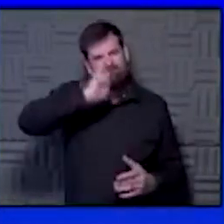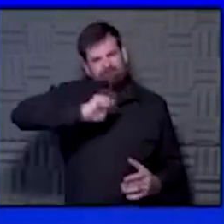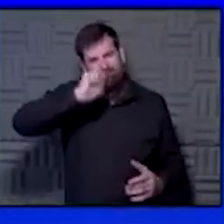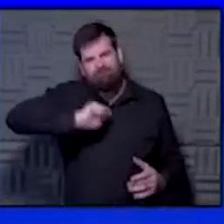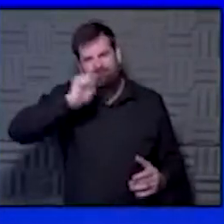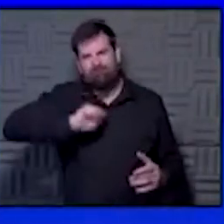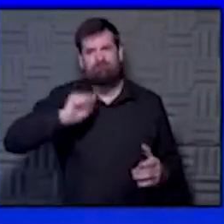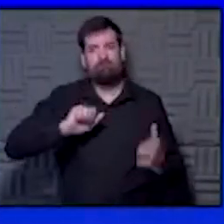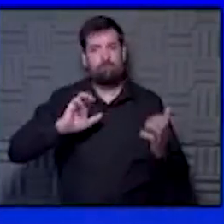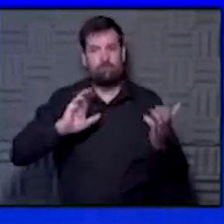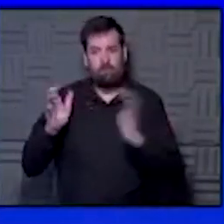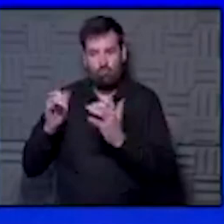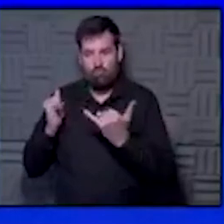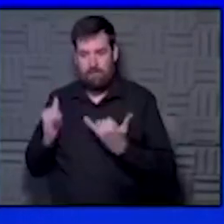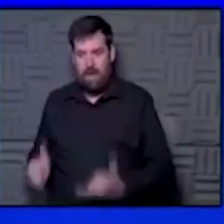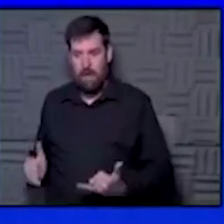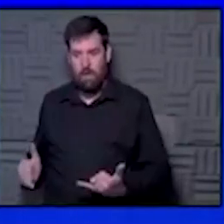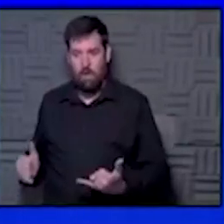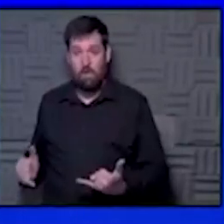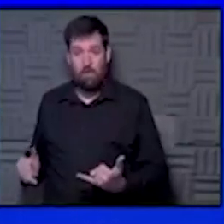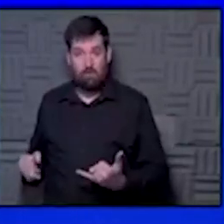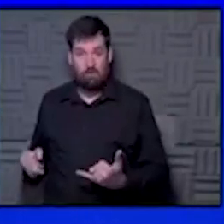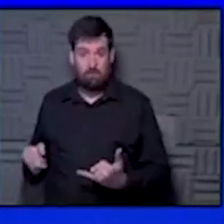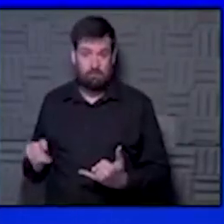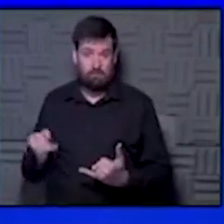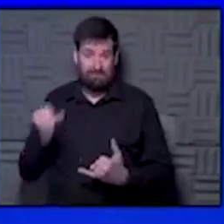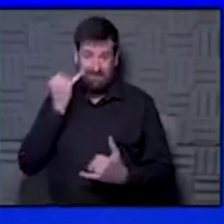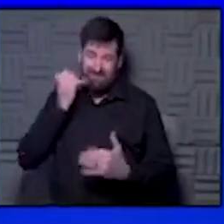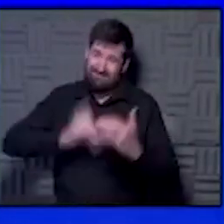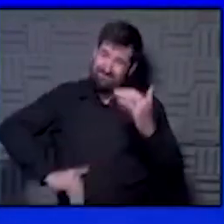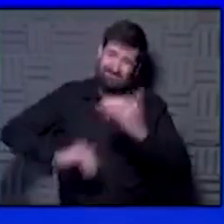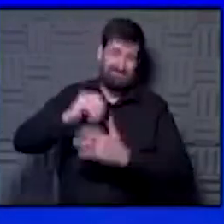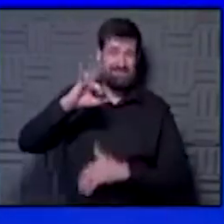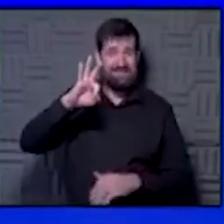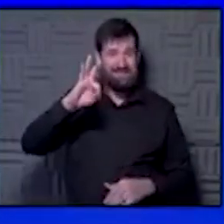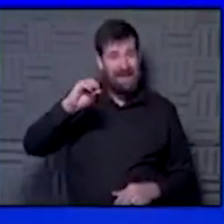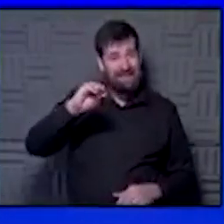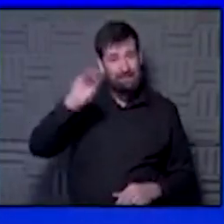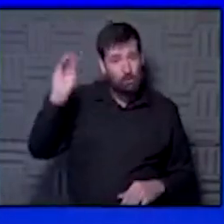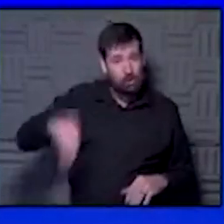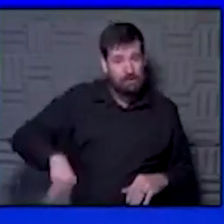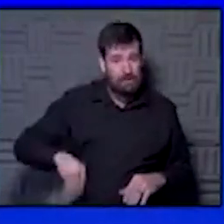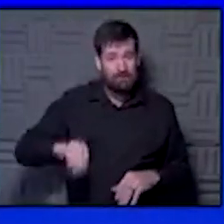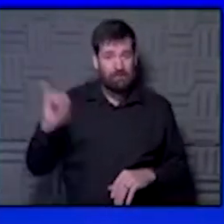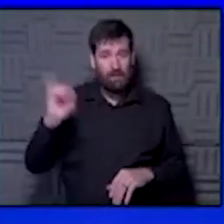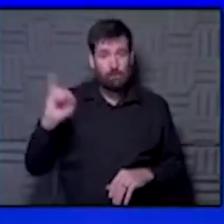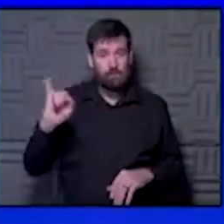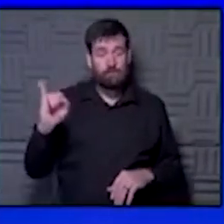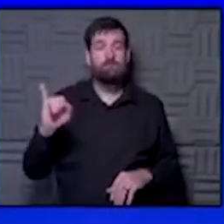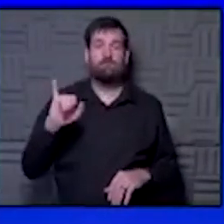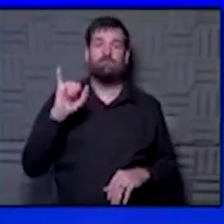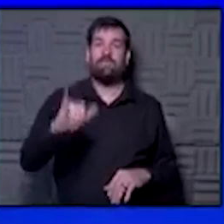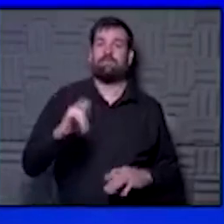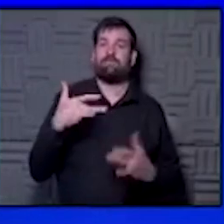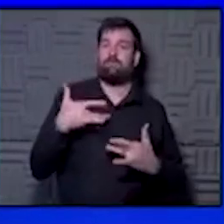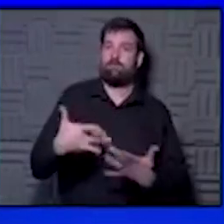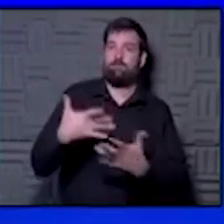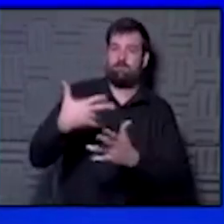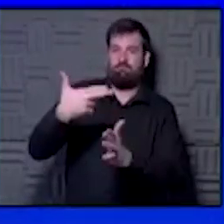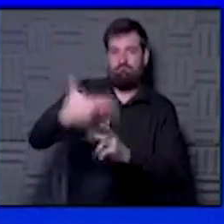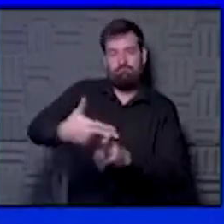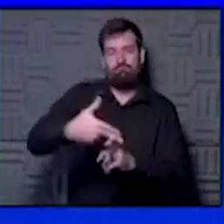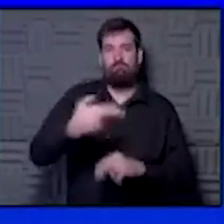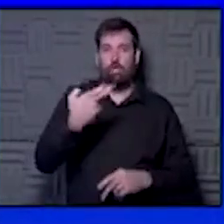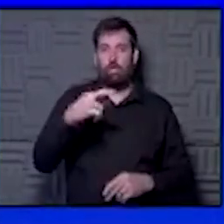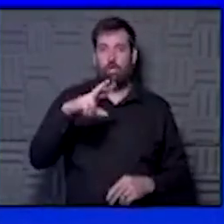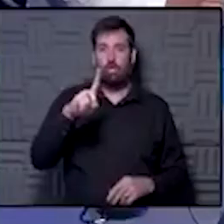suffering compared to what we have now if we were able to get to that 90% amount of infection, which is the traditional sense of herd immunity.